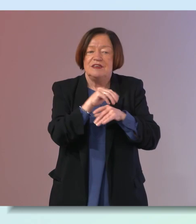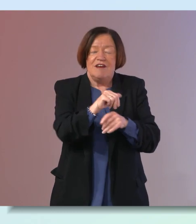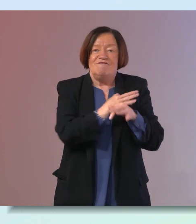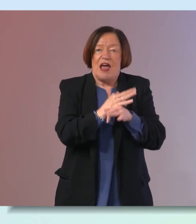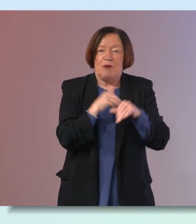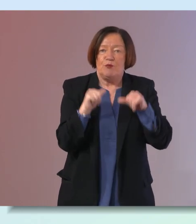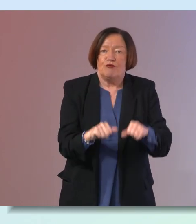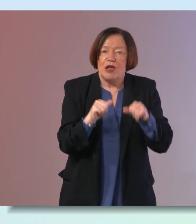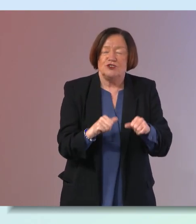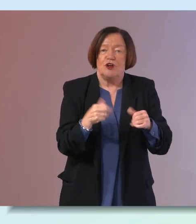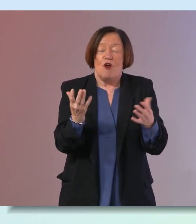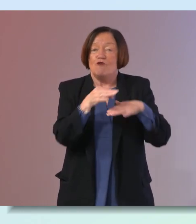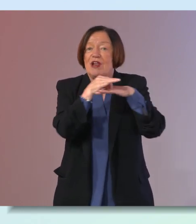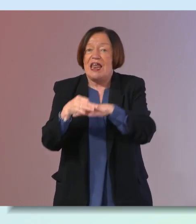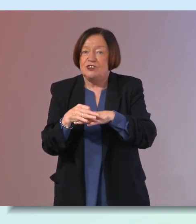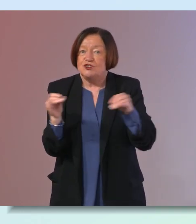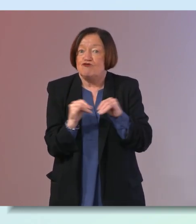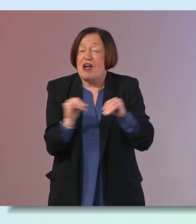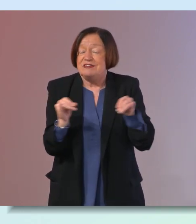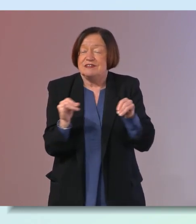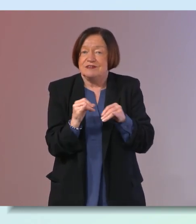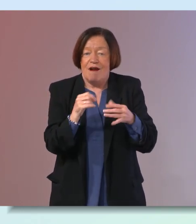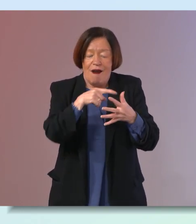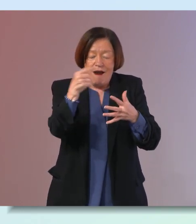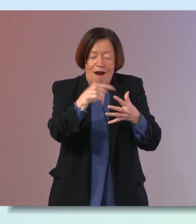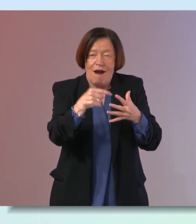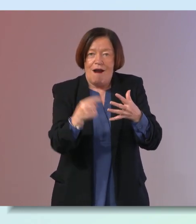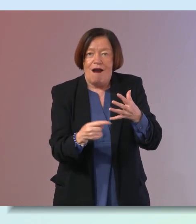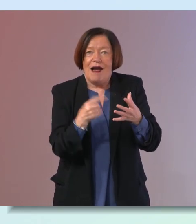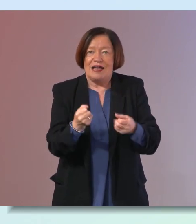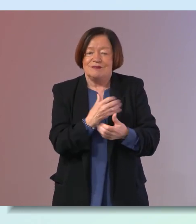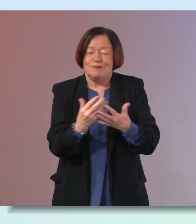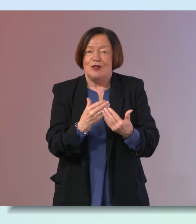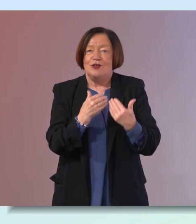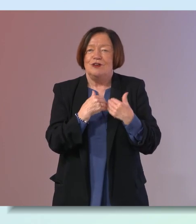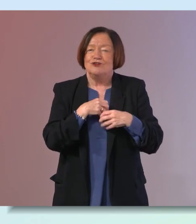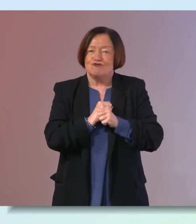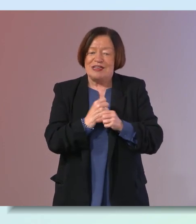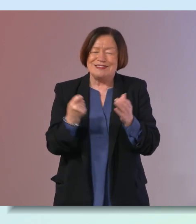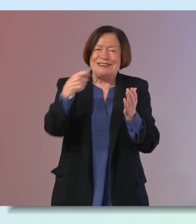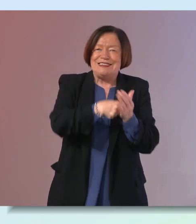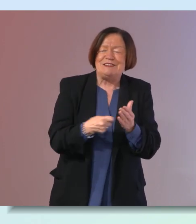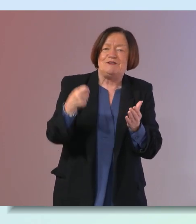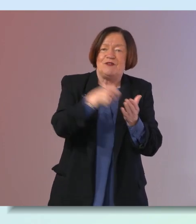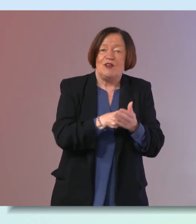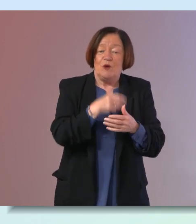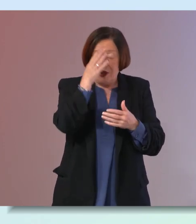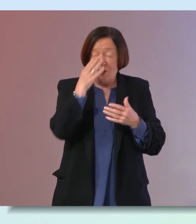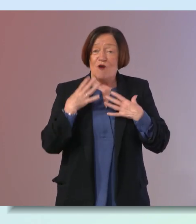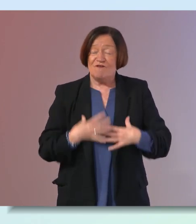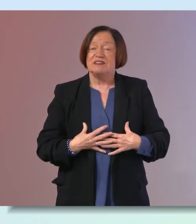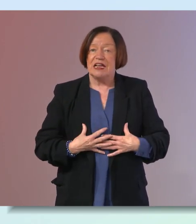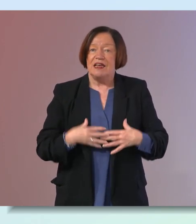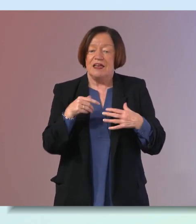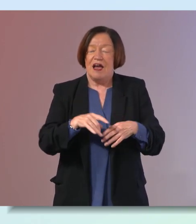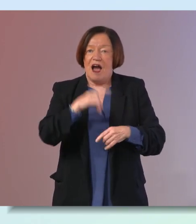pressures or relationship crisis so all of that creates a burden of stress and we know effectively physically that